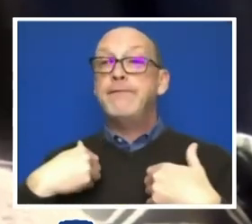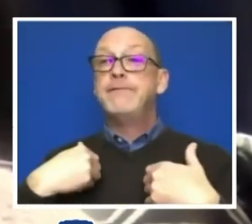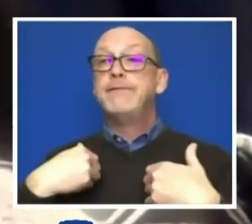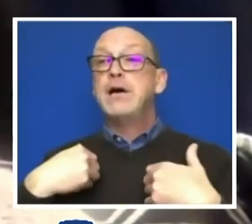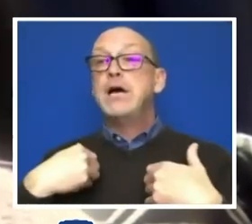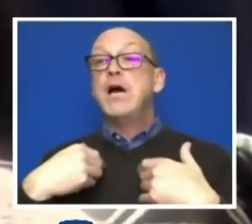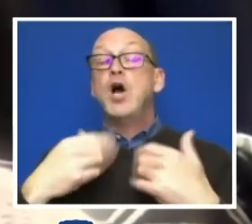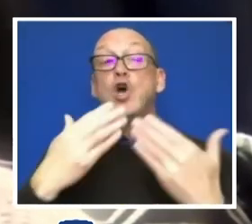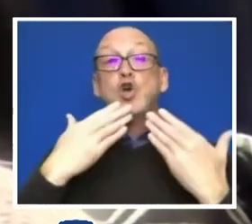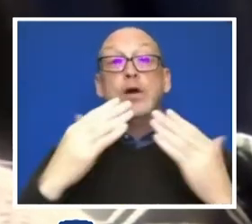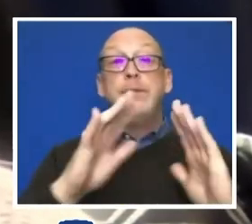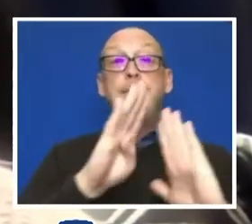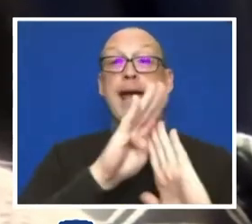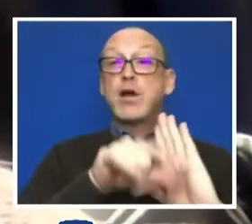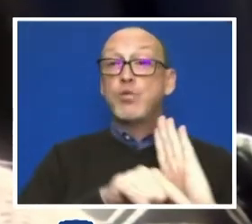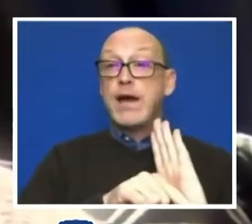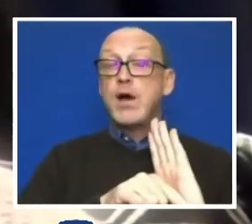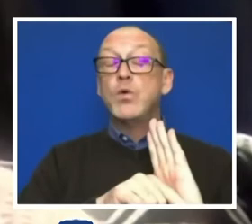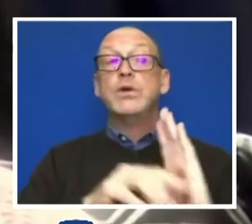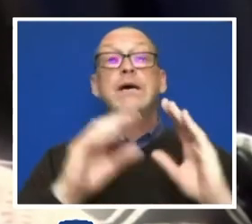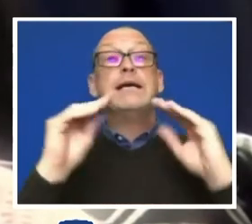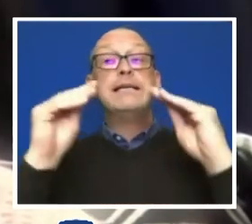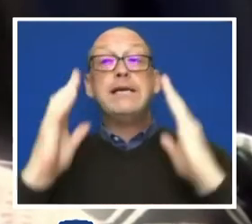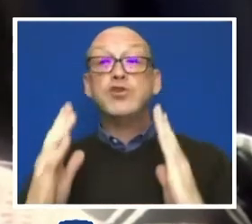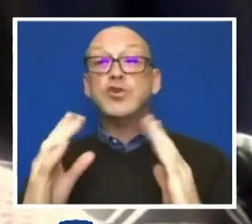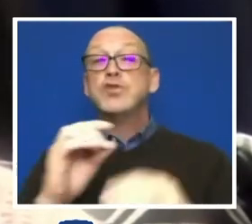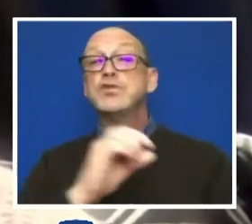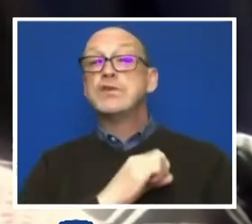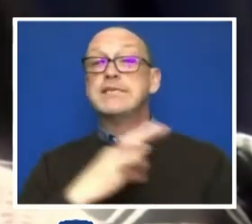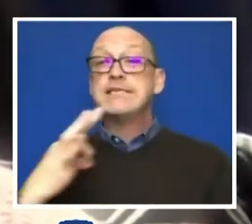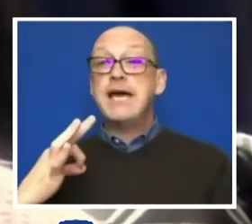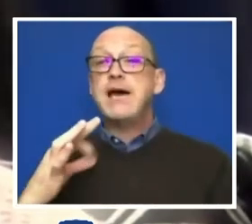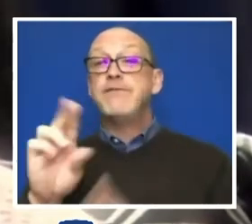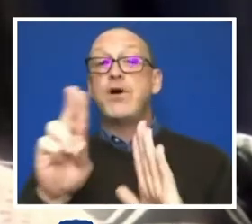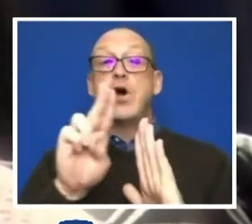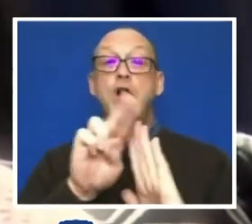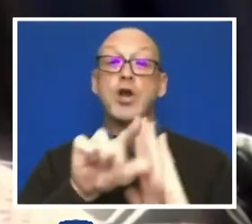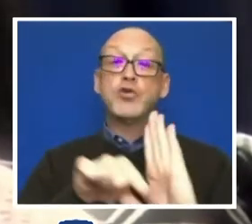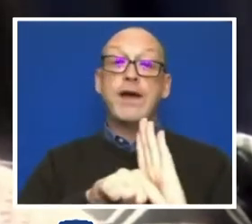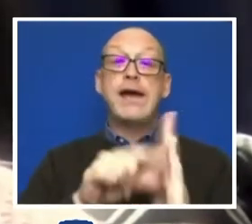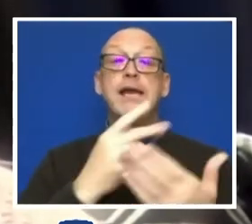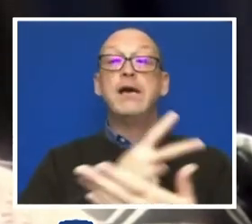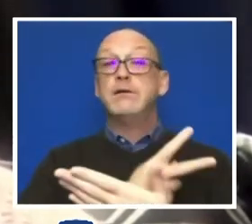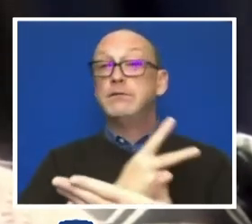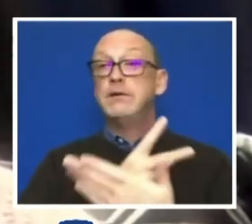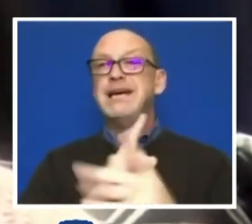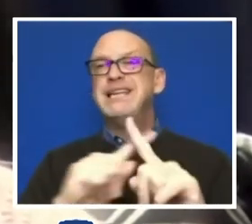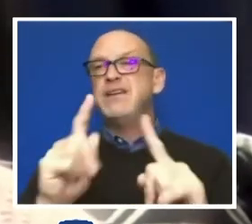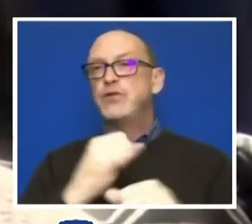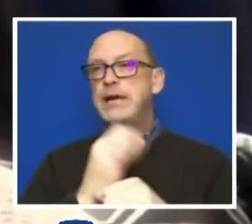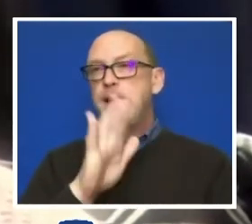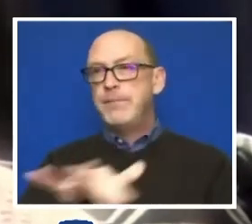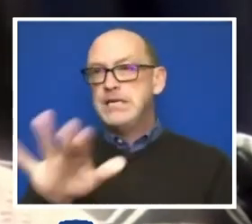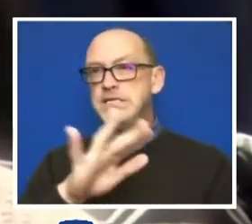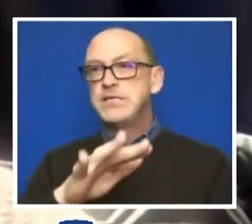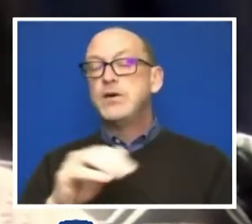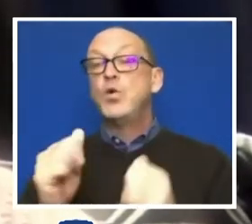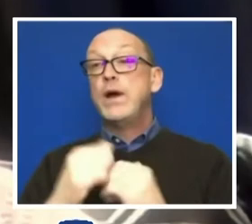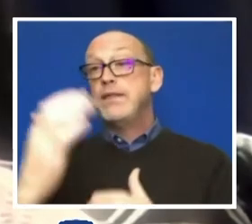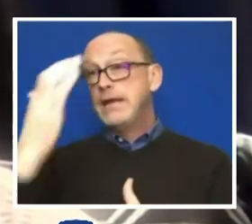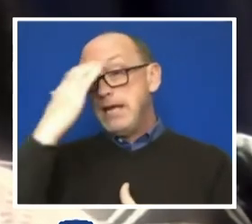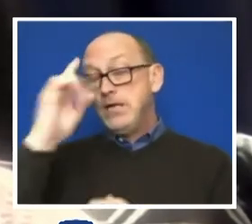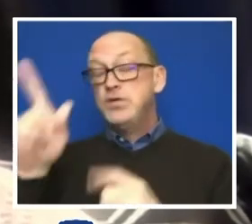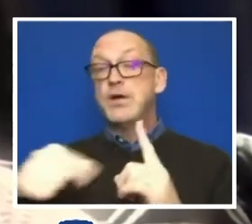background. As we have professors, staff, undergraduate and graduate students from different campuses with knowledge and conduct